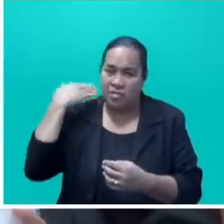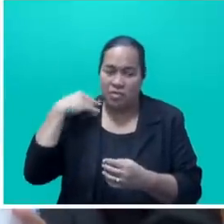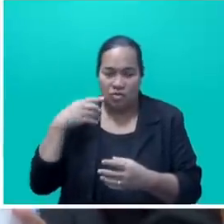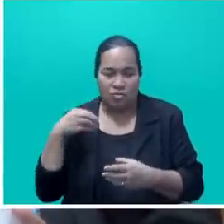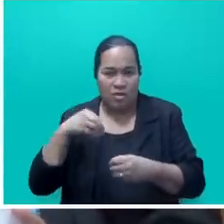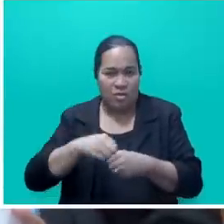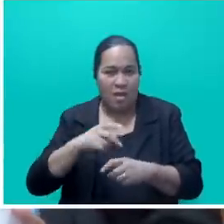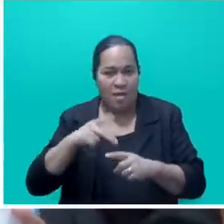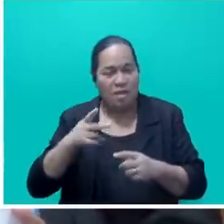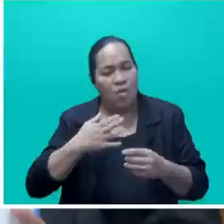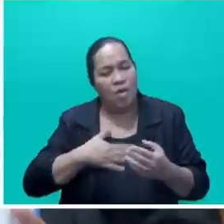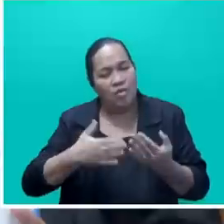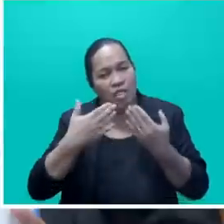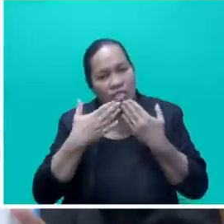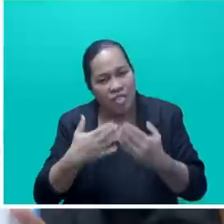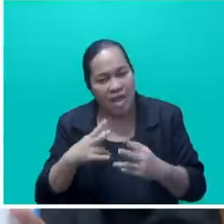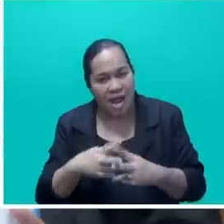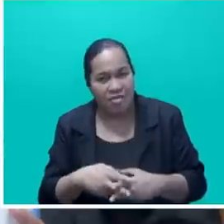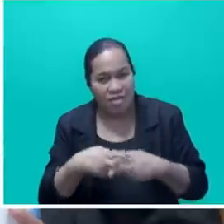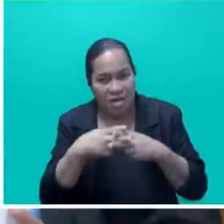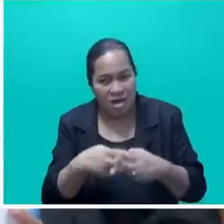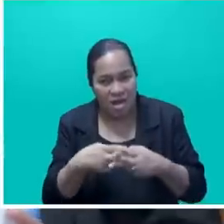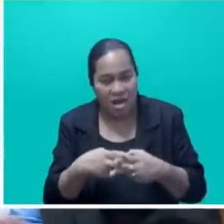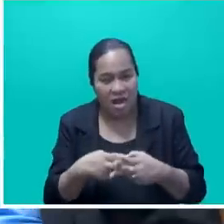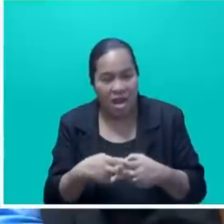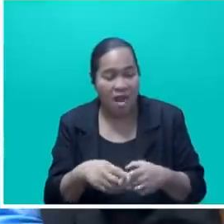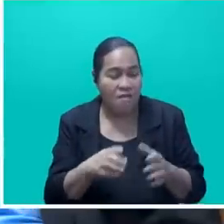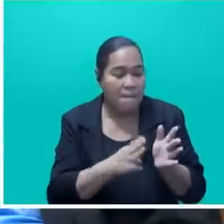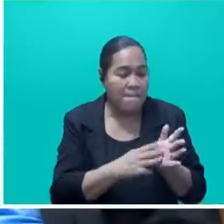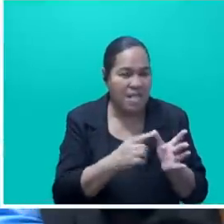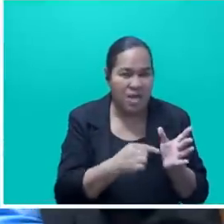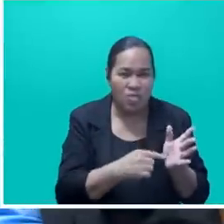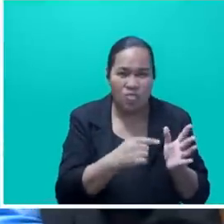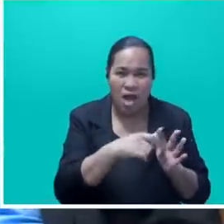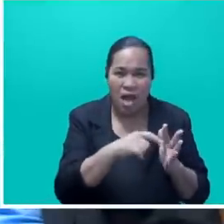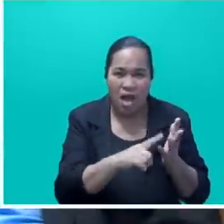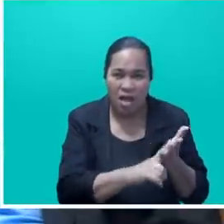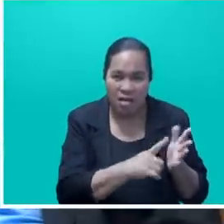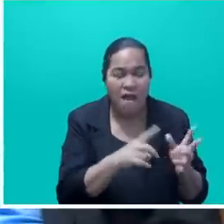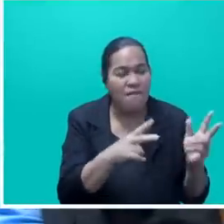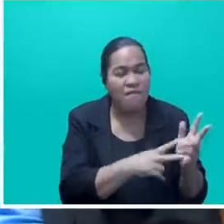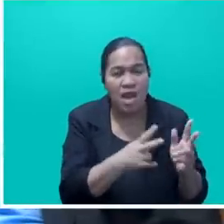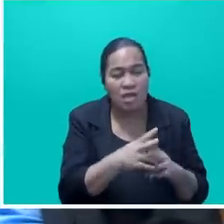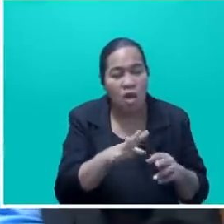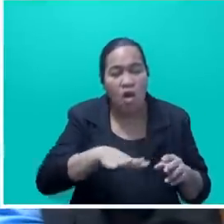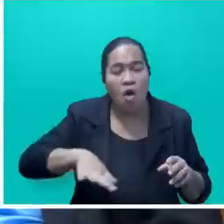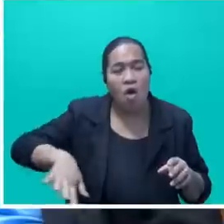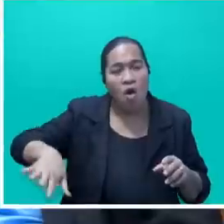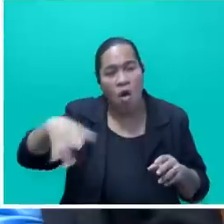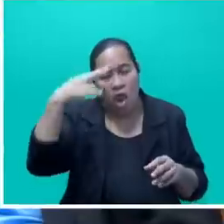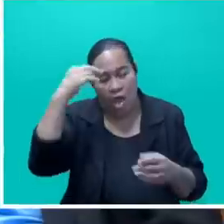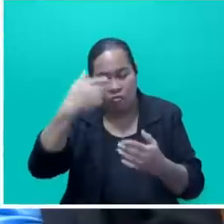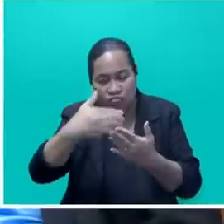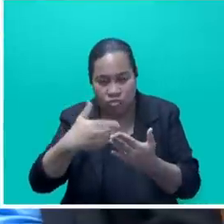Ngunituranga, Ngunituranga, from Namatakula to Yako, to the highlands, and to the islands of Yatumalolo and